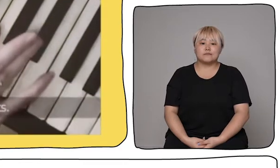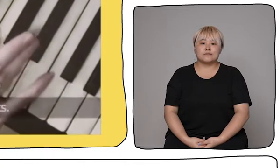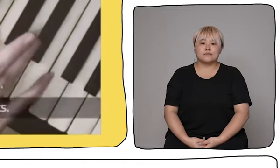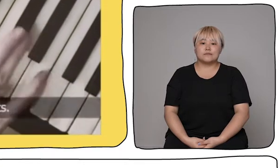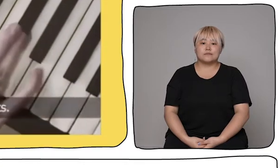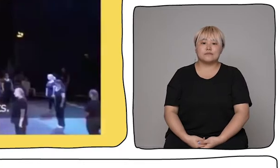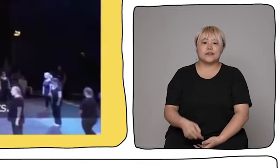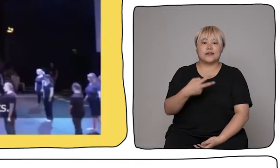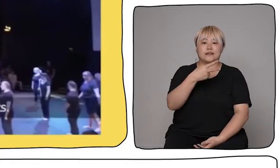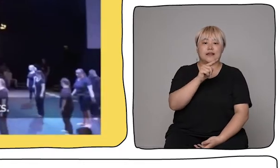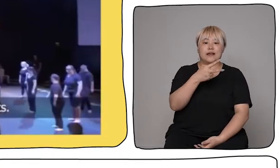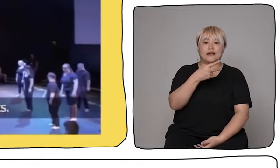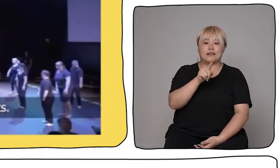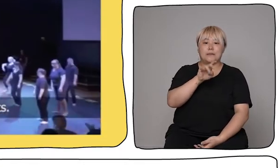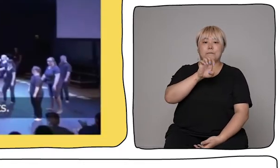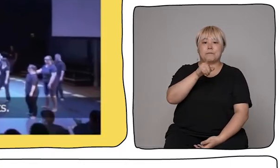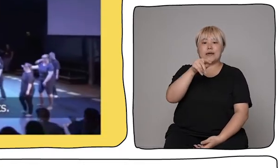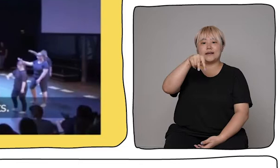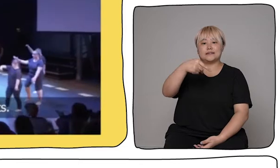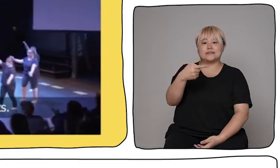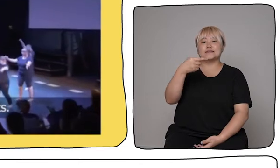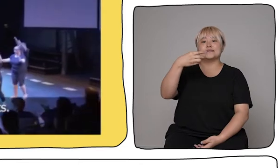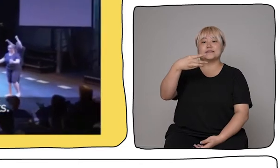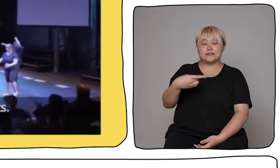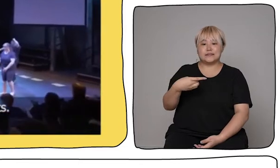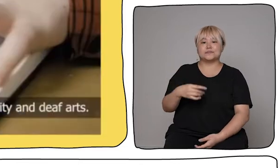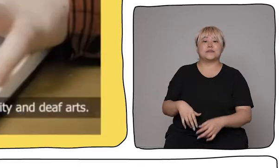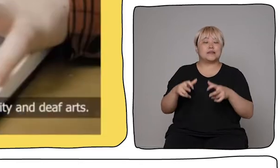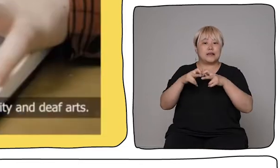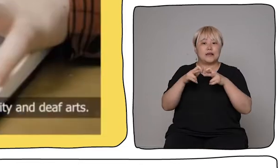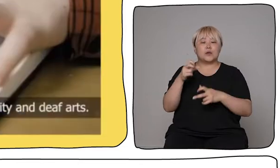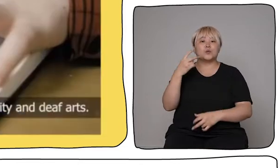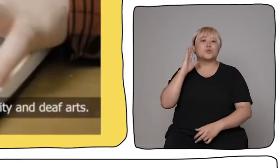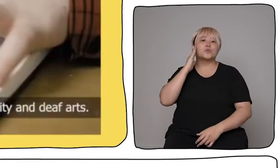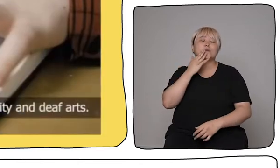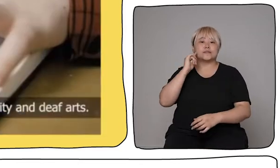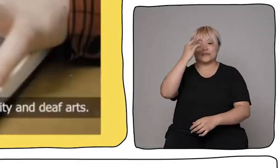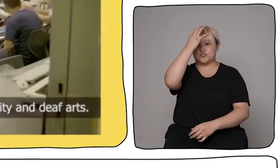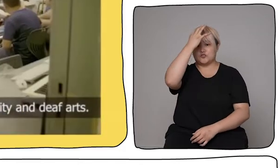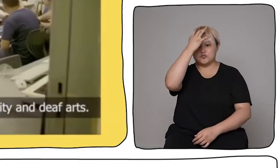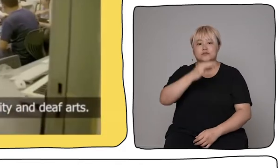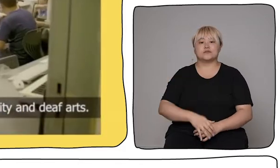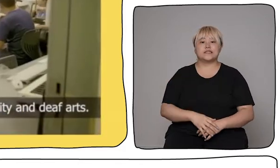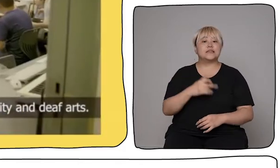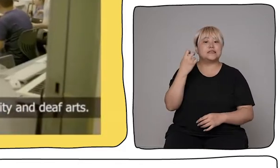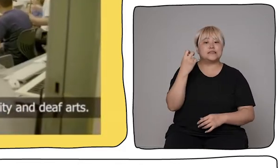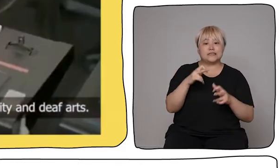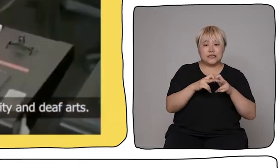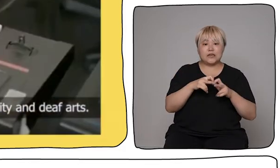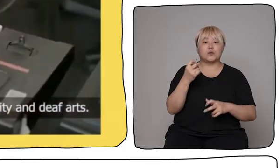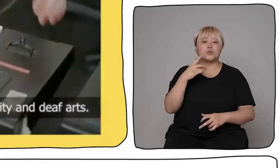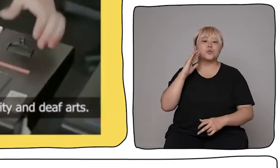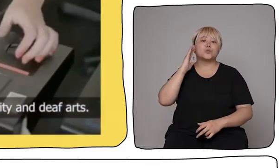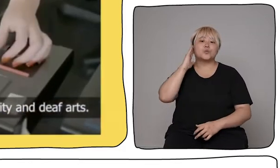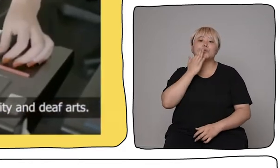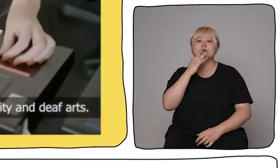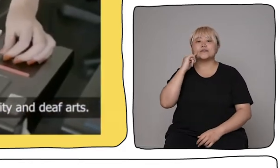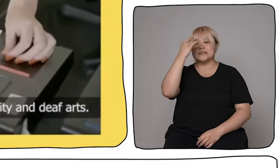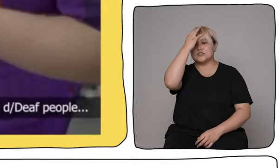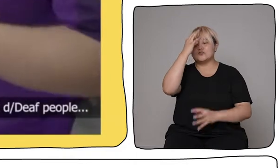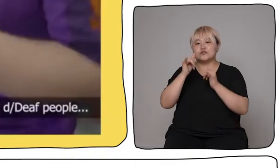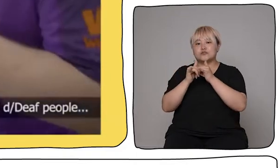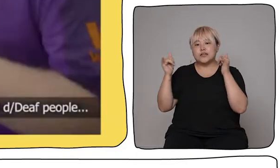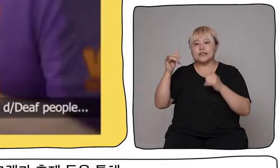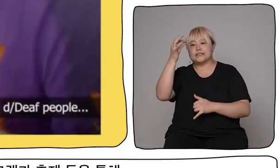DADA Fest Disability and Deaf Arts, we inspire, develop and celebrate talent in disability and deaf